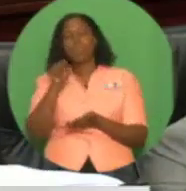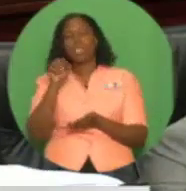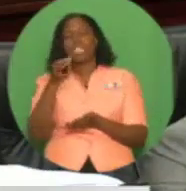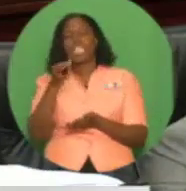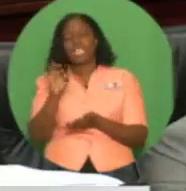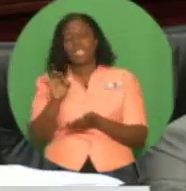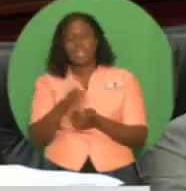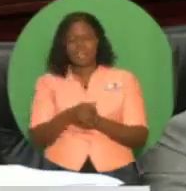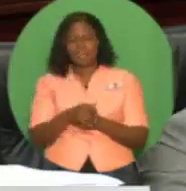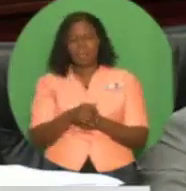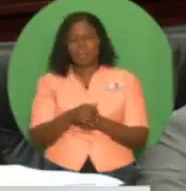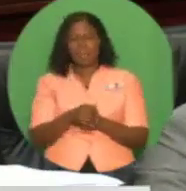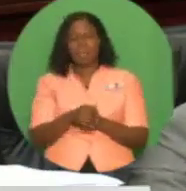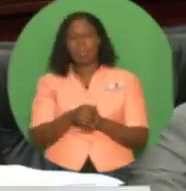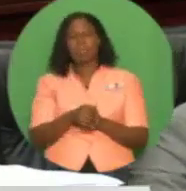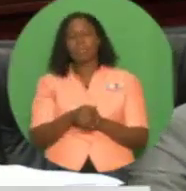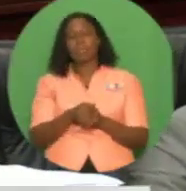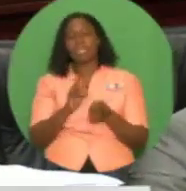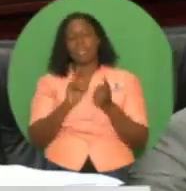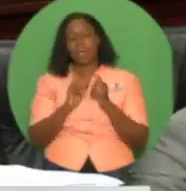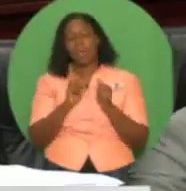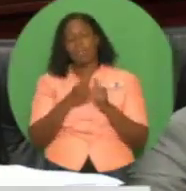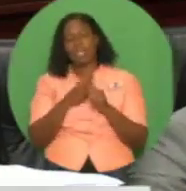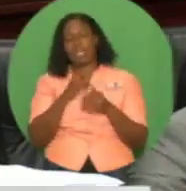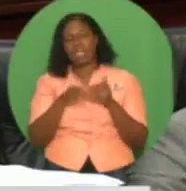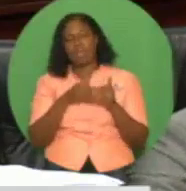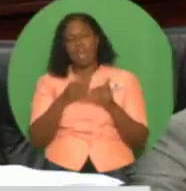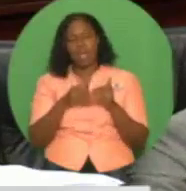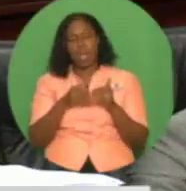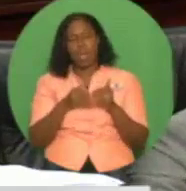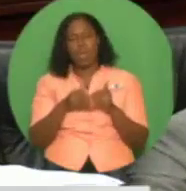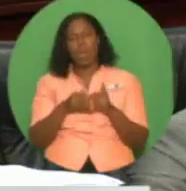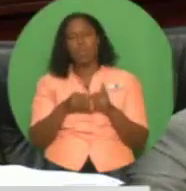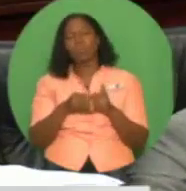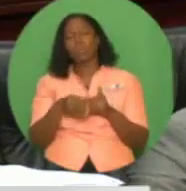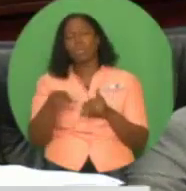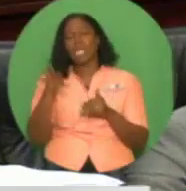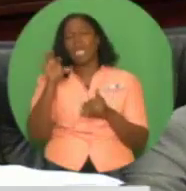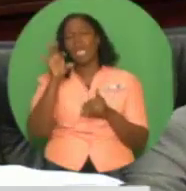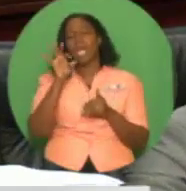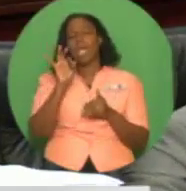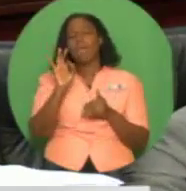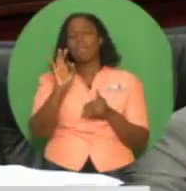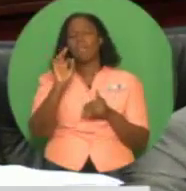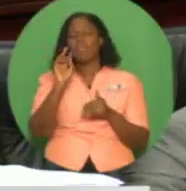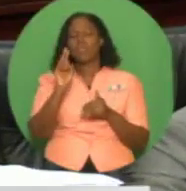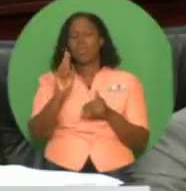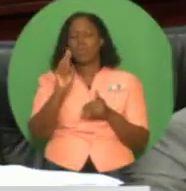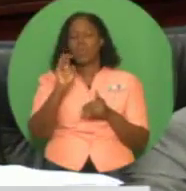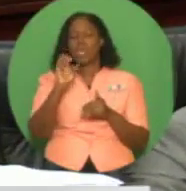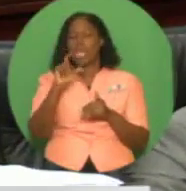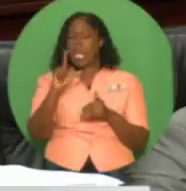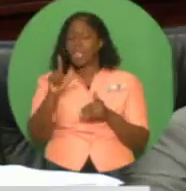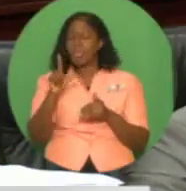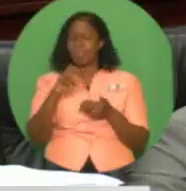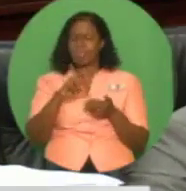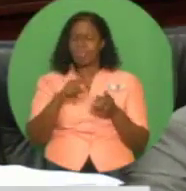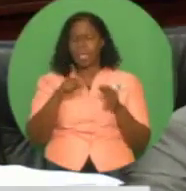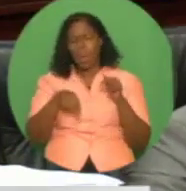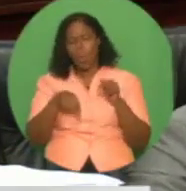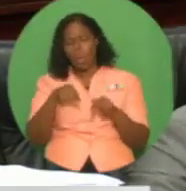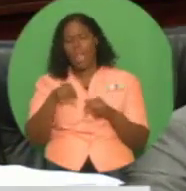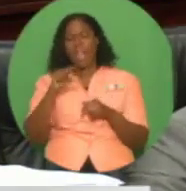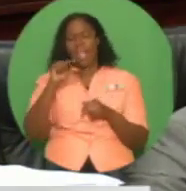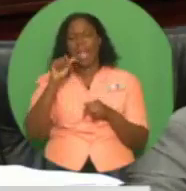subsidy. Madam Speaker, in the context of the new market-based arrangement for the import of refined